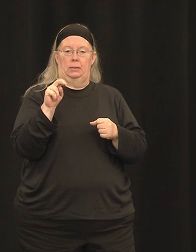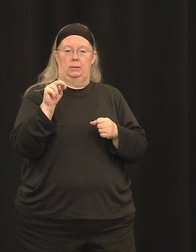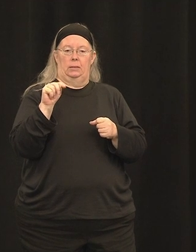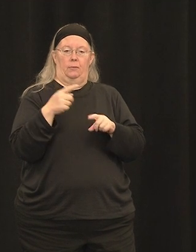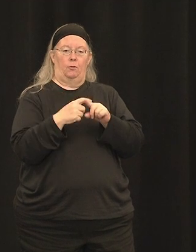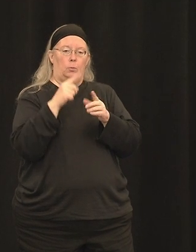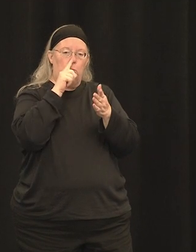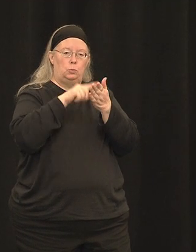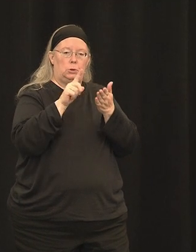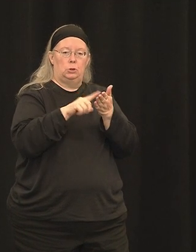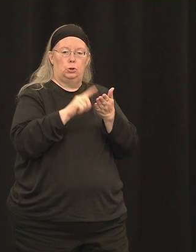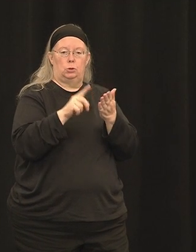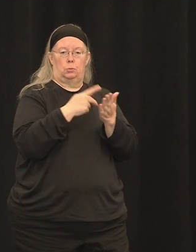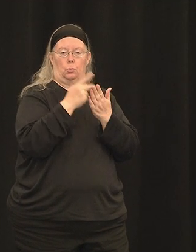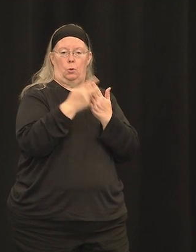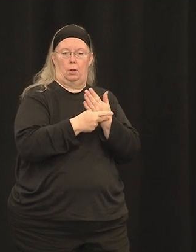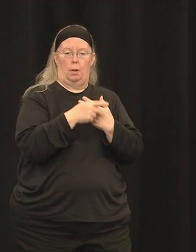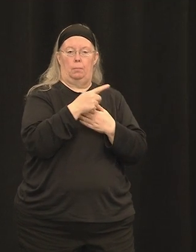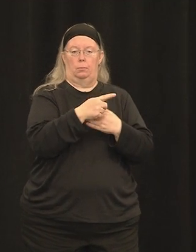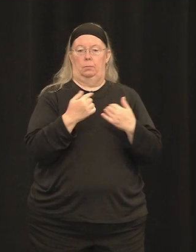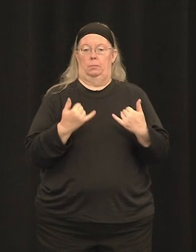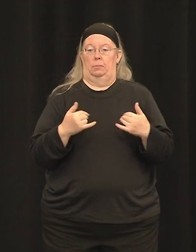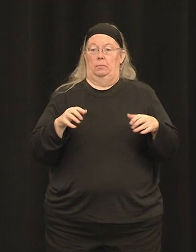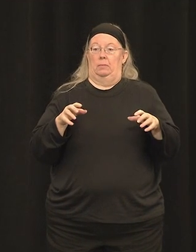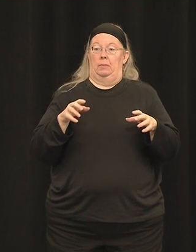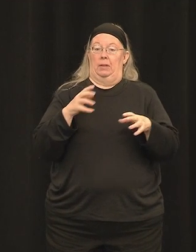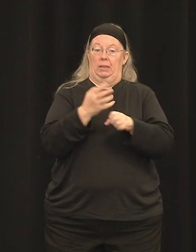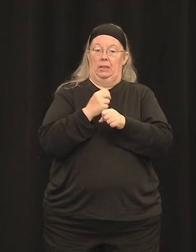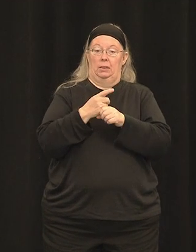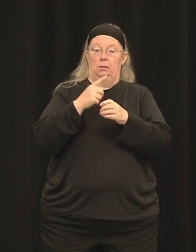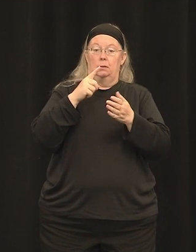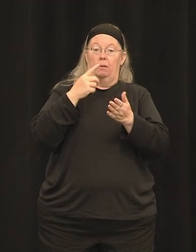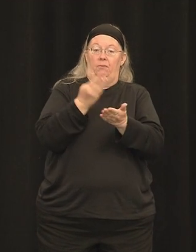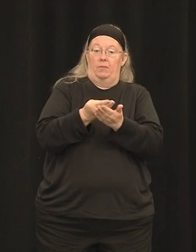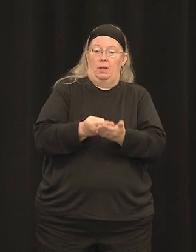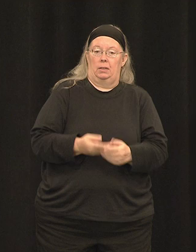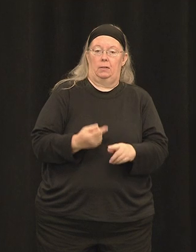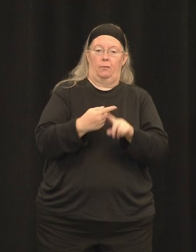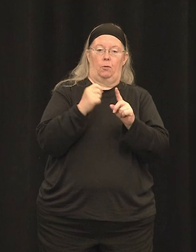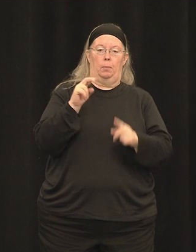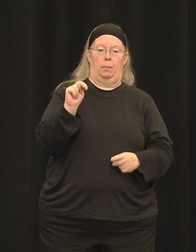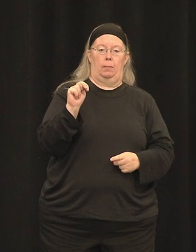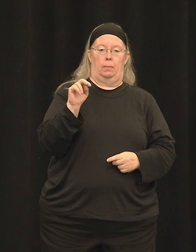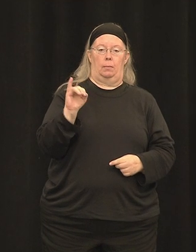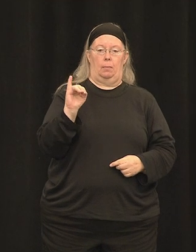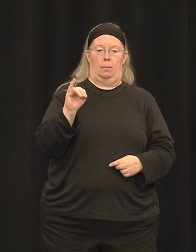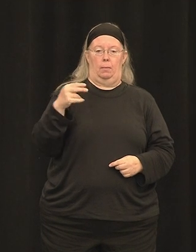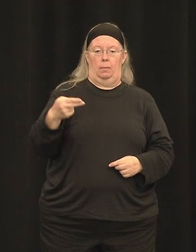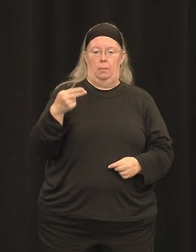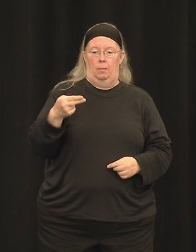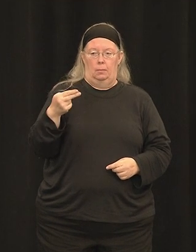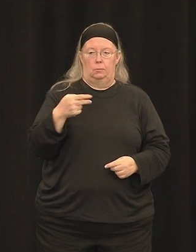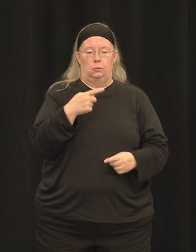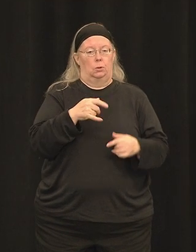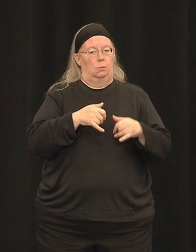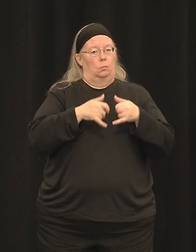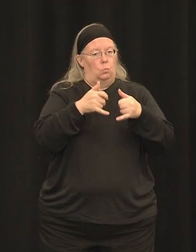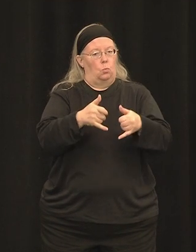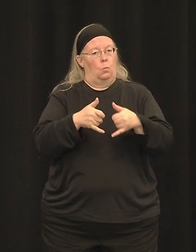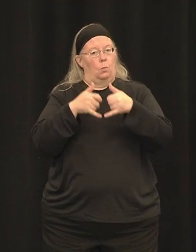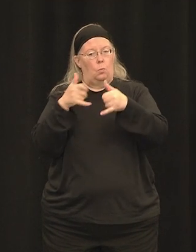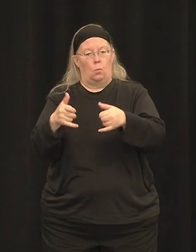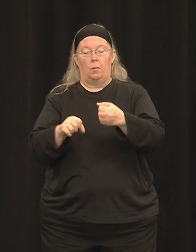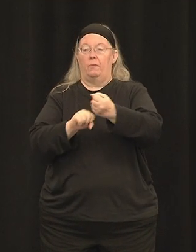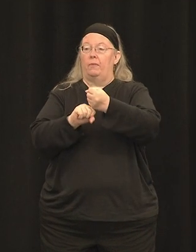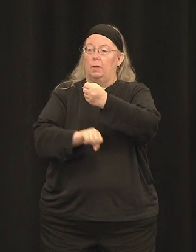She is the recipient of several major awards including the Foundation Fighting Blindness Board of